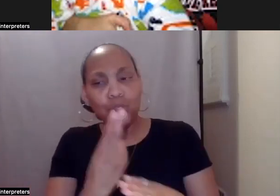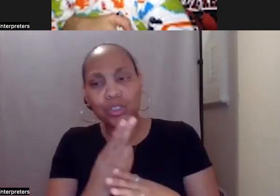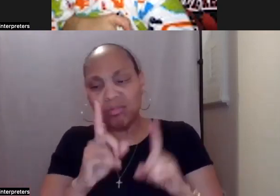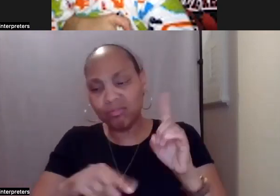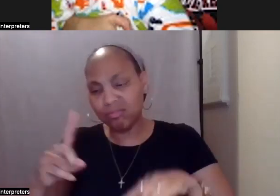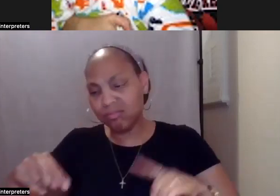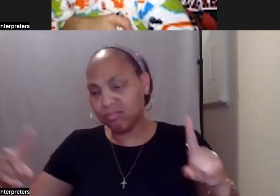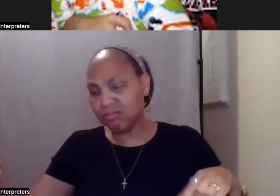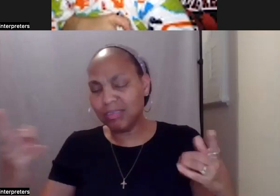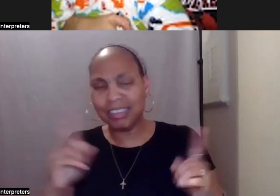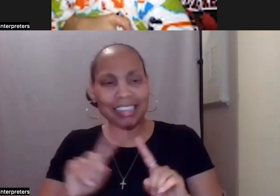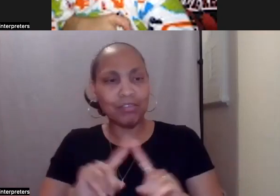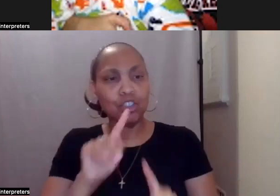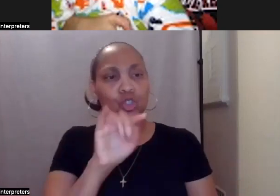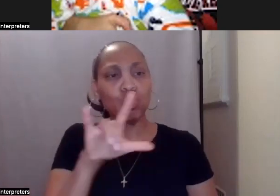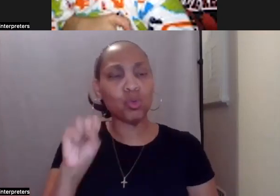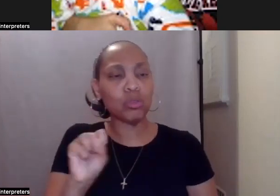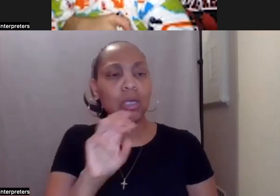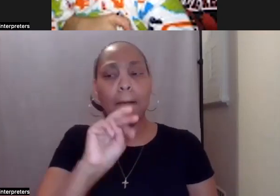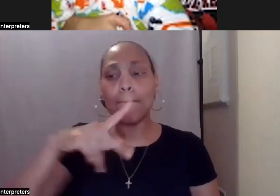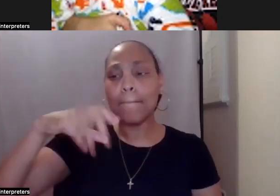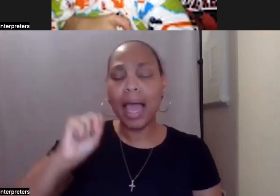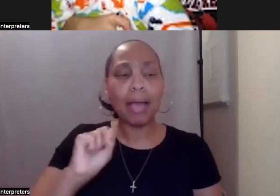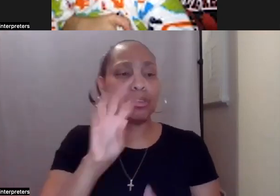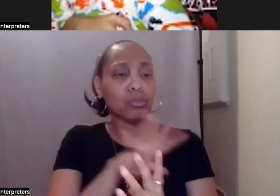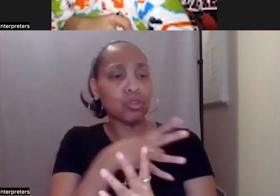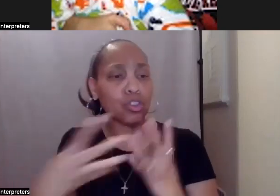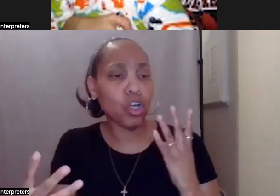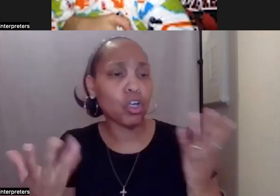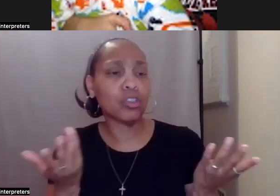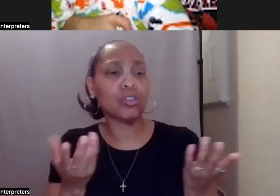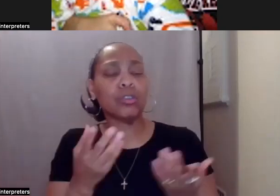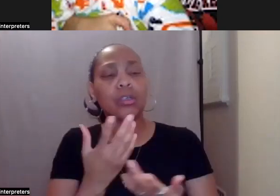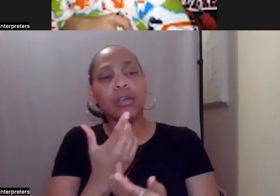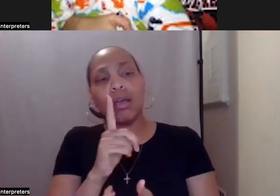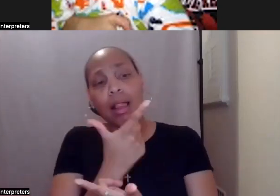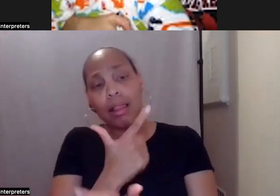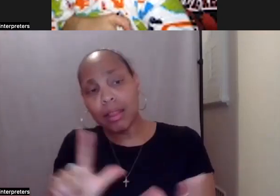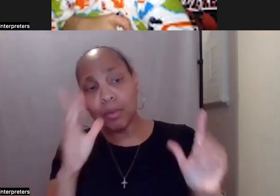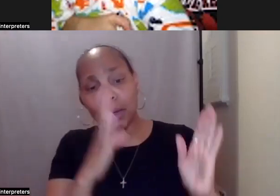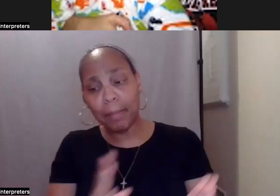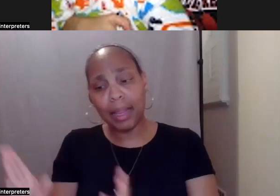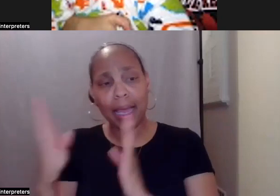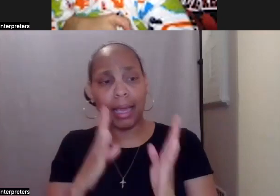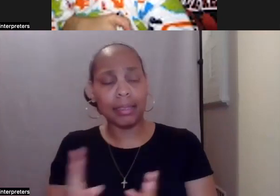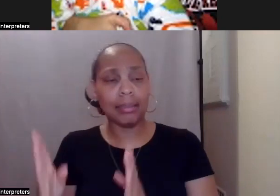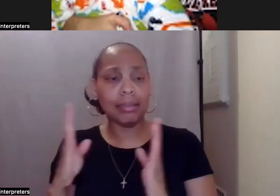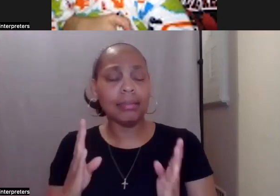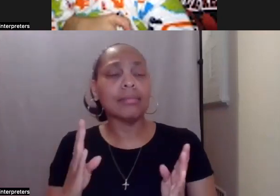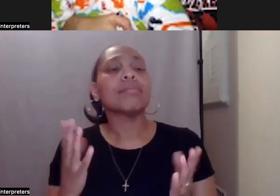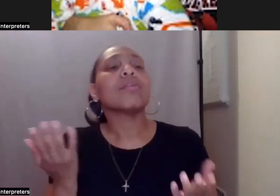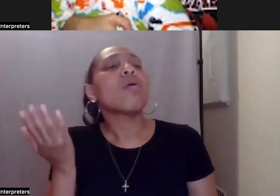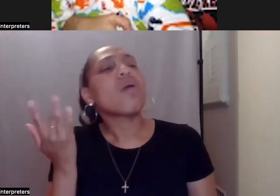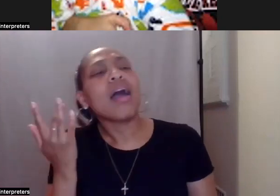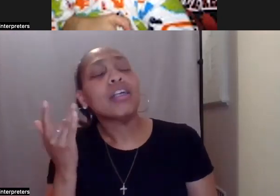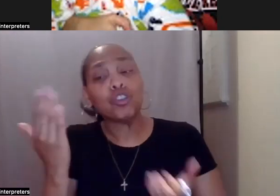including maps and paths, charting the life course, and the liberty plan, just to name a few. See, because services can help someone attain